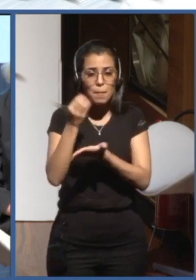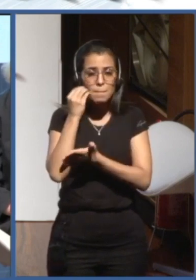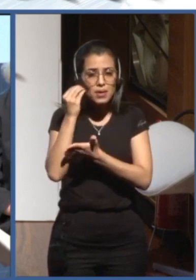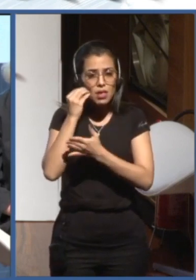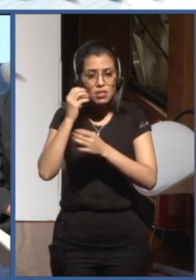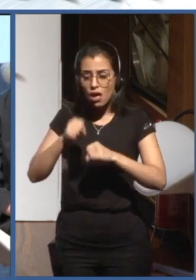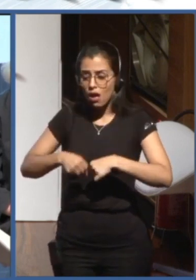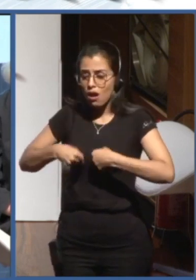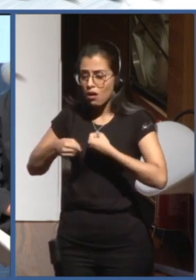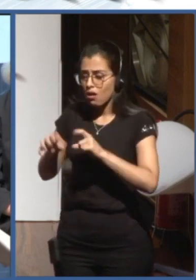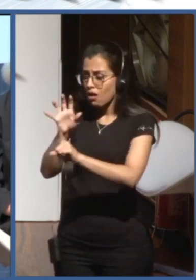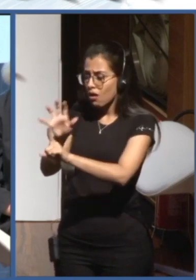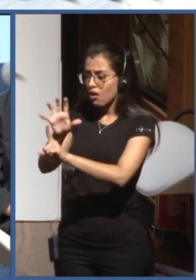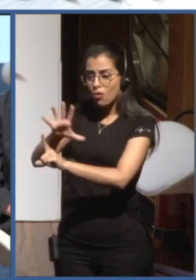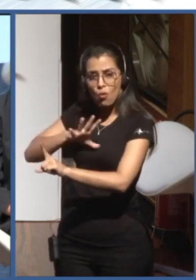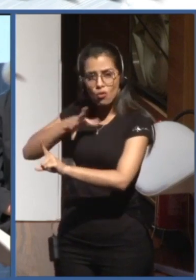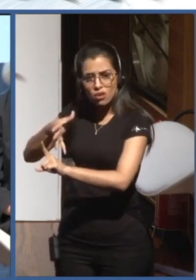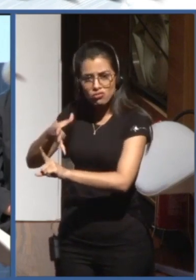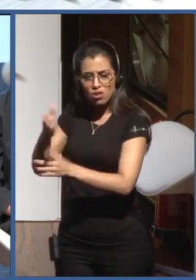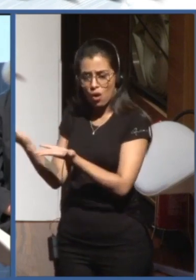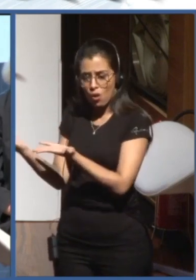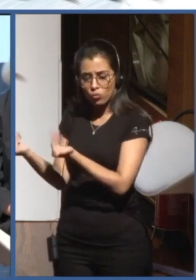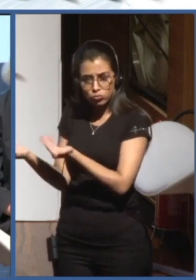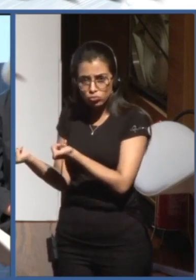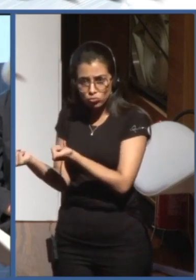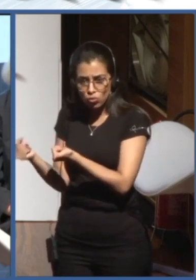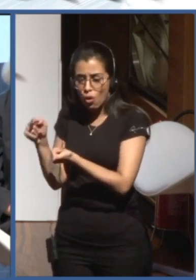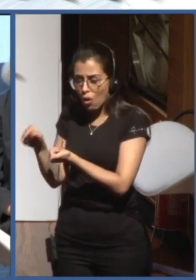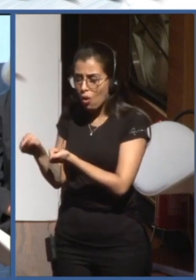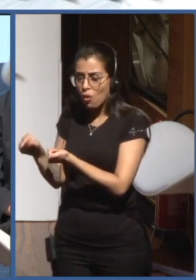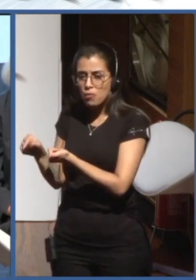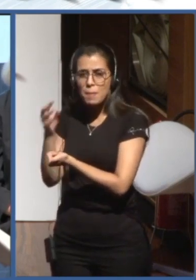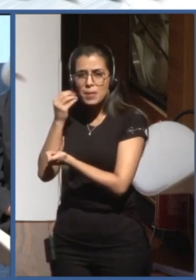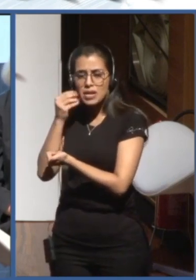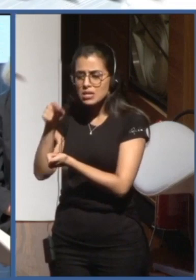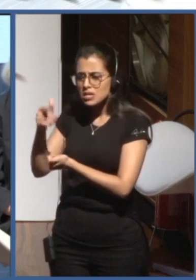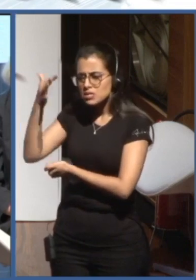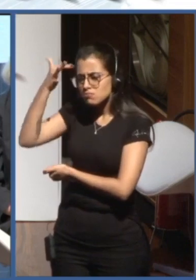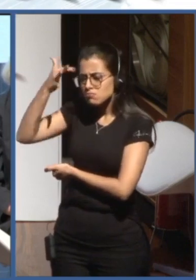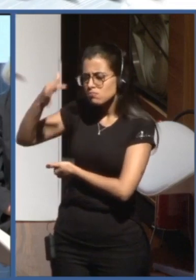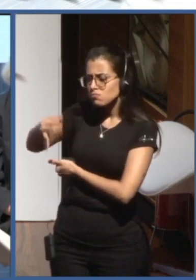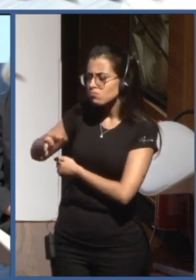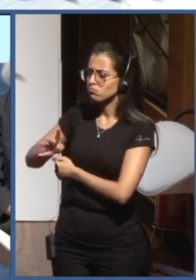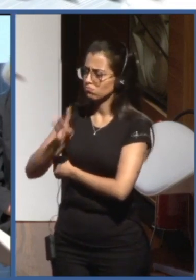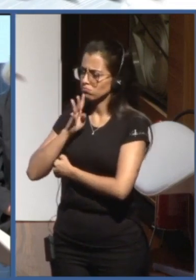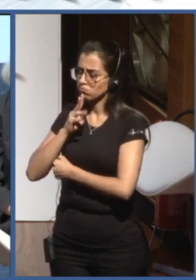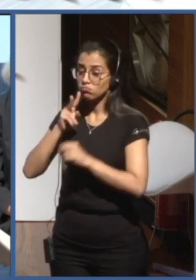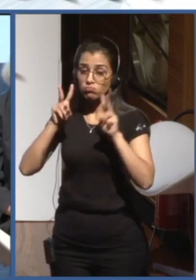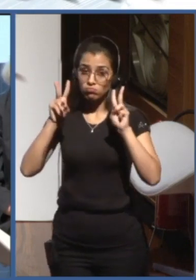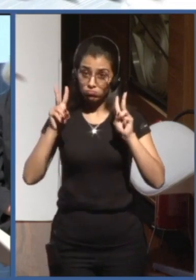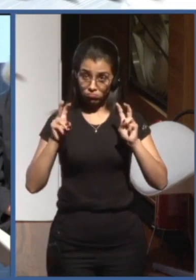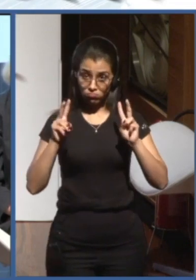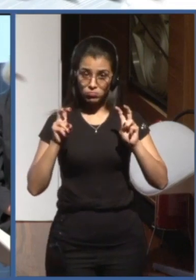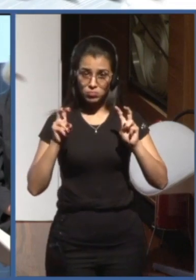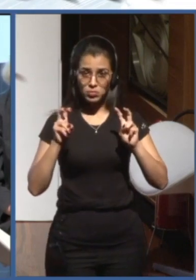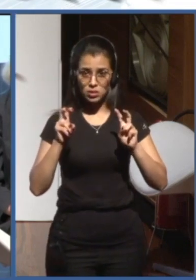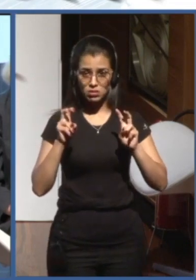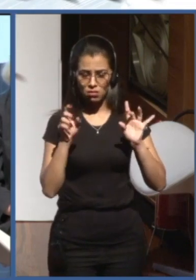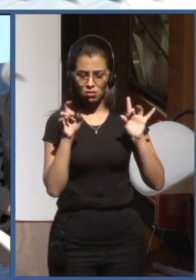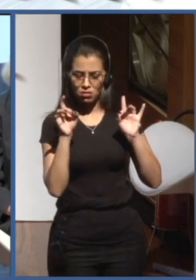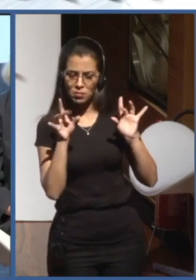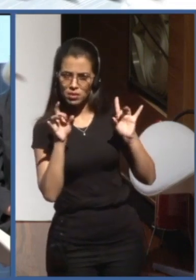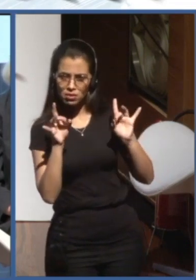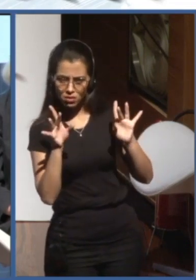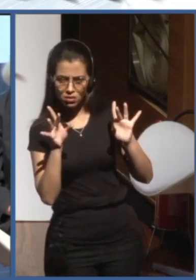to understand to and raise awareness among these specific issues when you deal about ethics principles young people don't consider principles